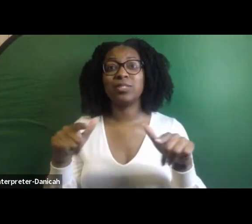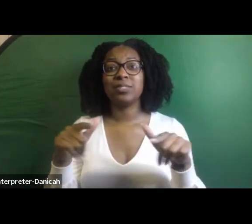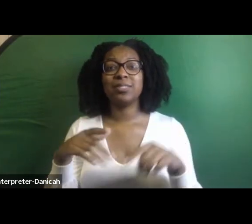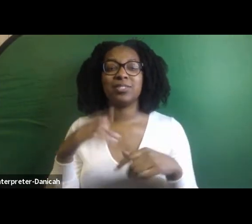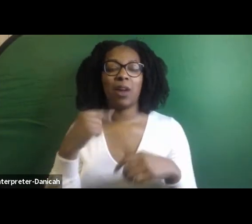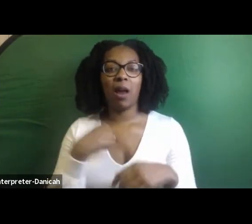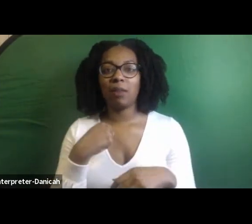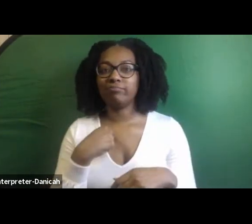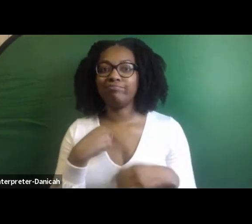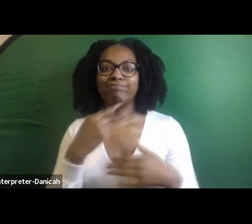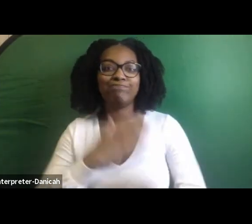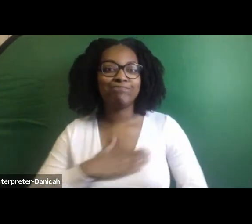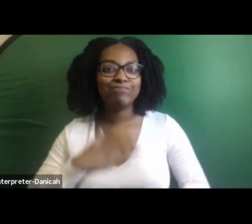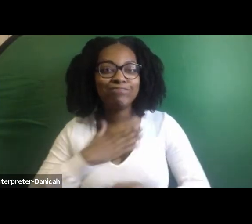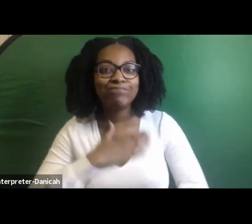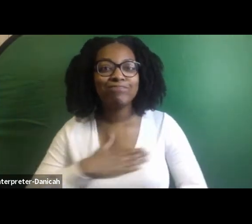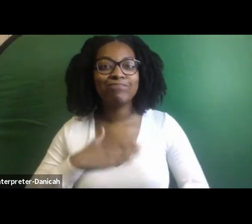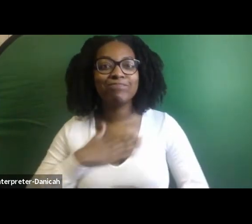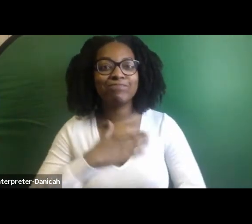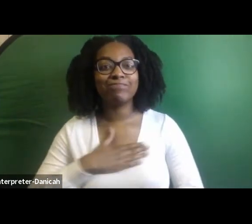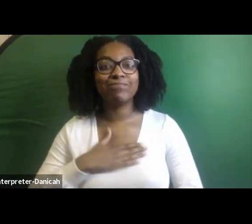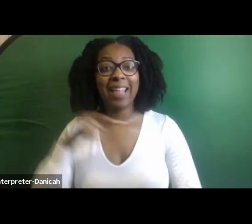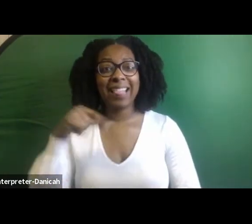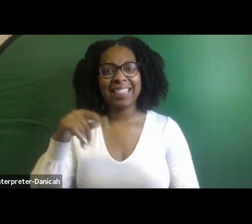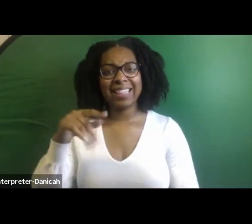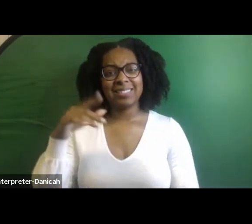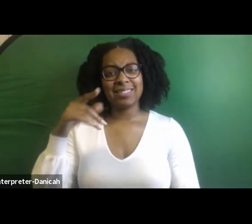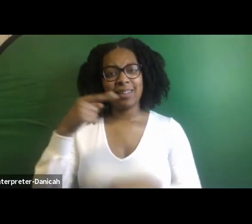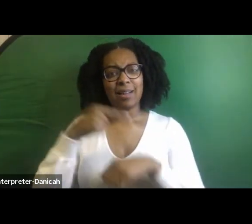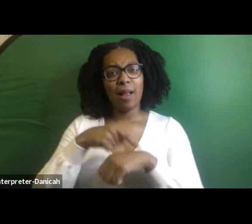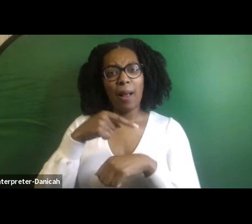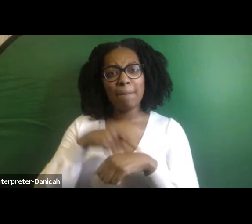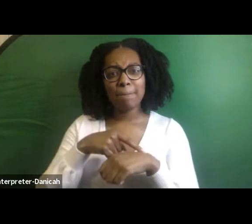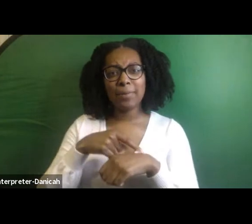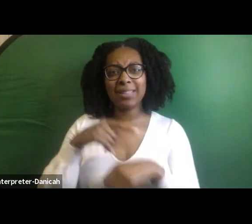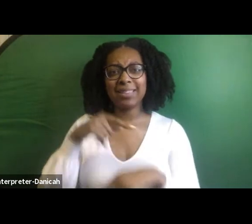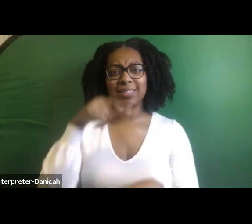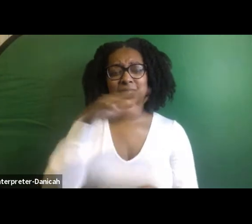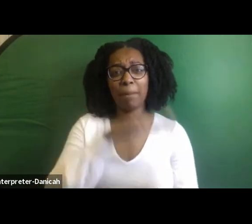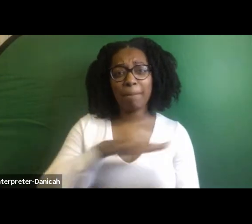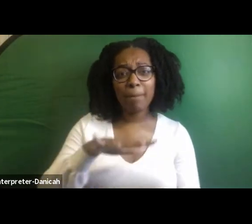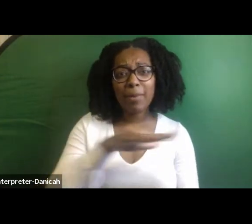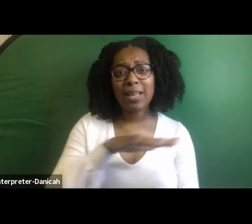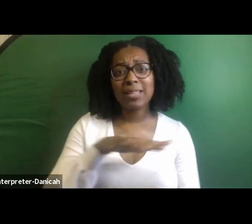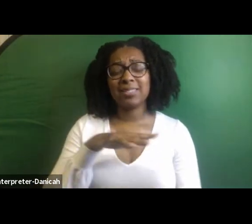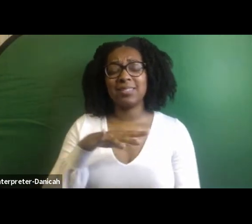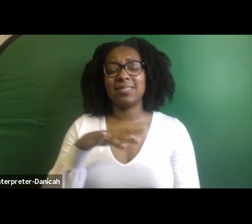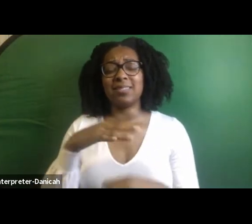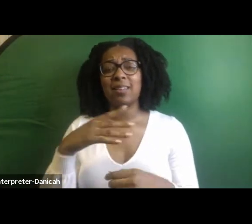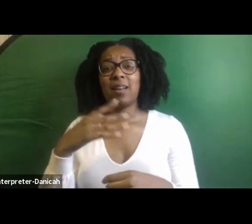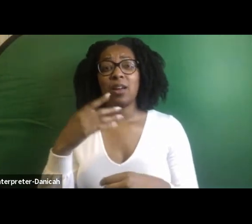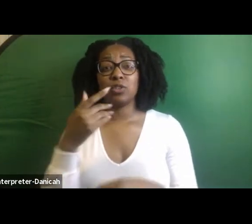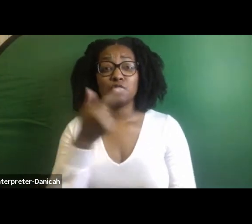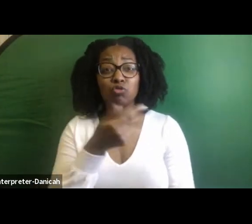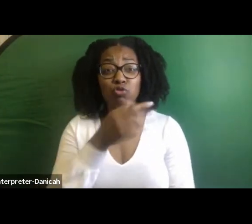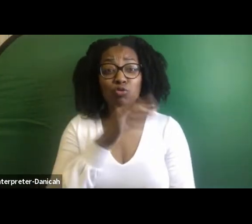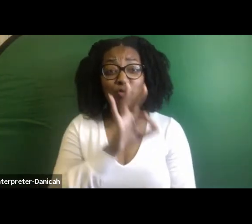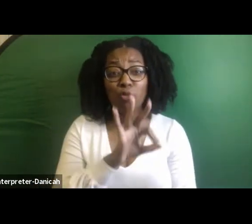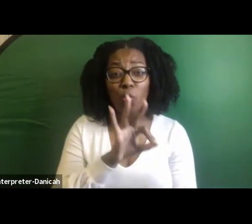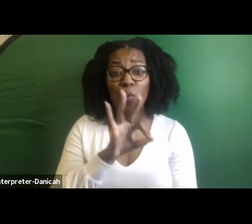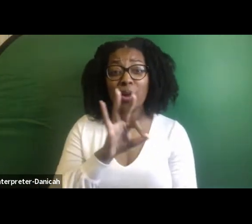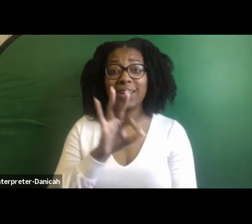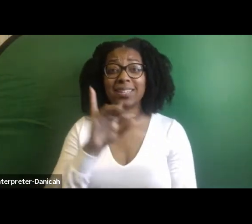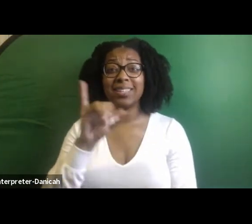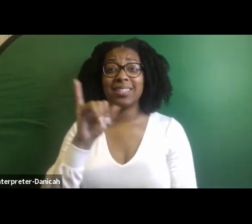this space during, uh, the confinement and George Floyd and now, um, Jacob Blake. And because